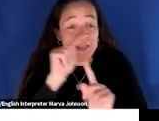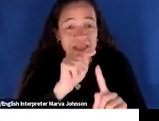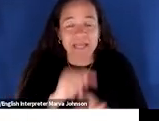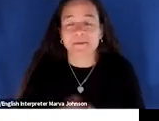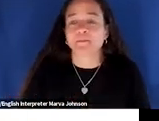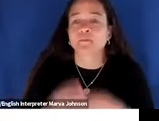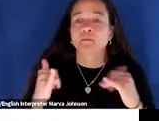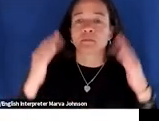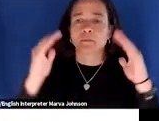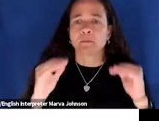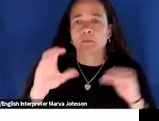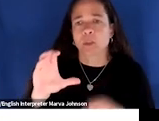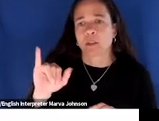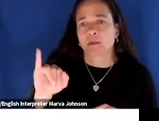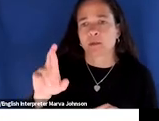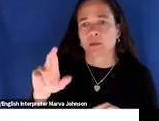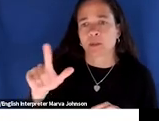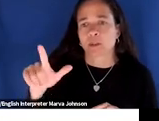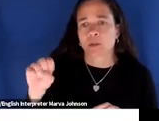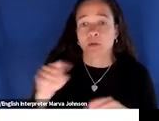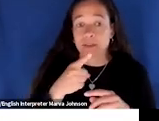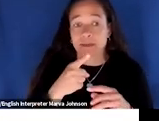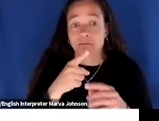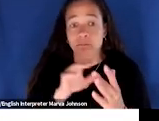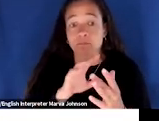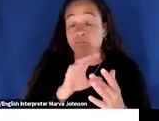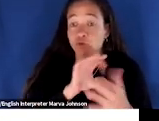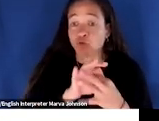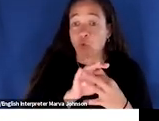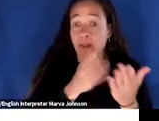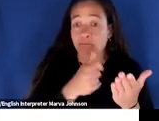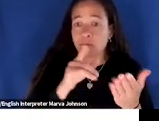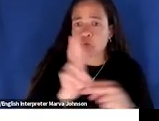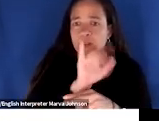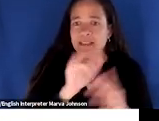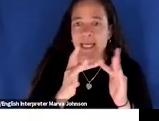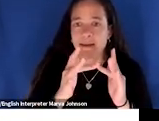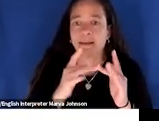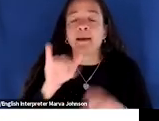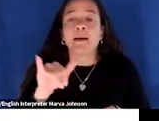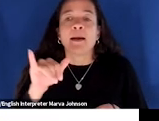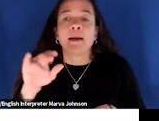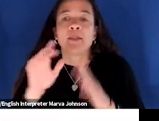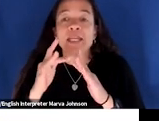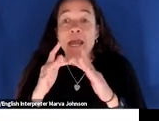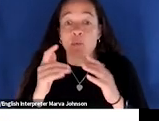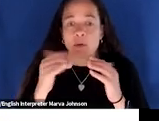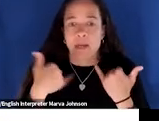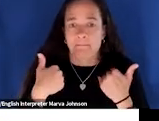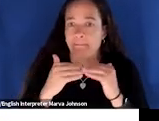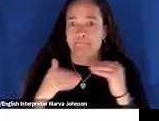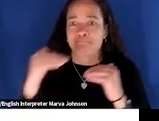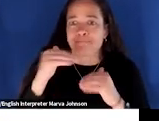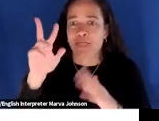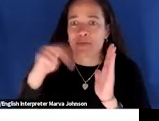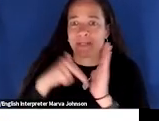can find out more if you just hit that website right there com network circles.org but the idea here was the network now has 3 000 members around the globe mostly